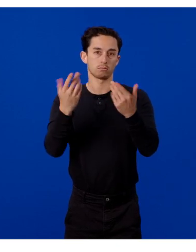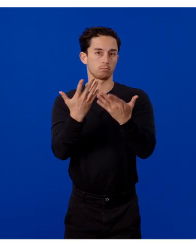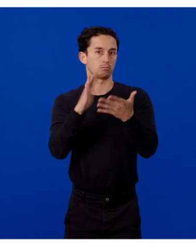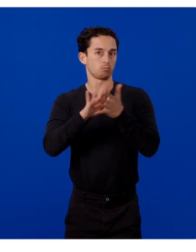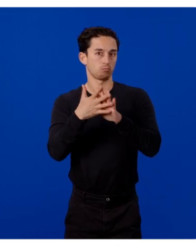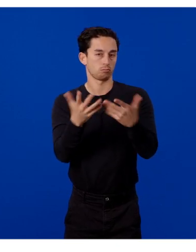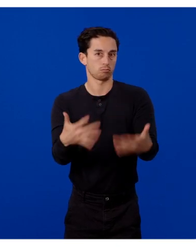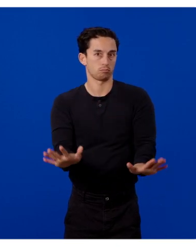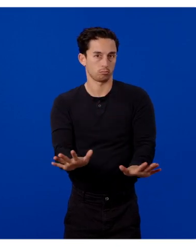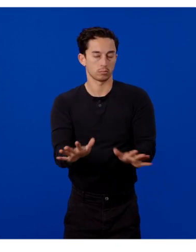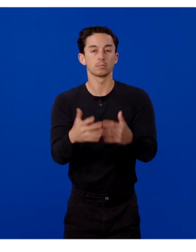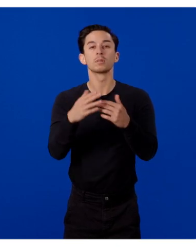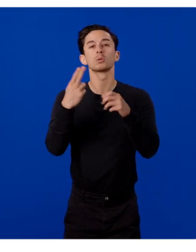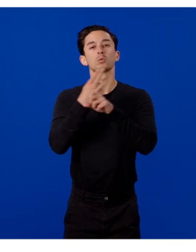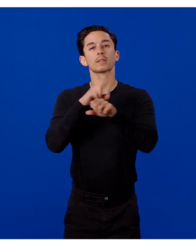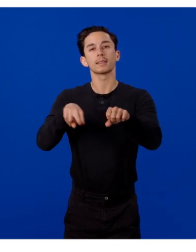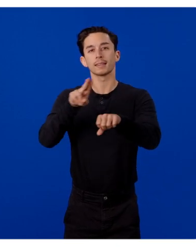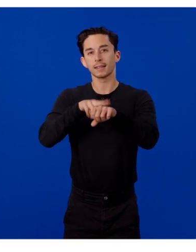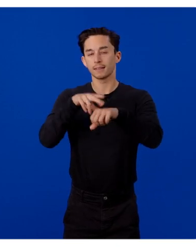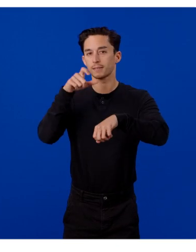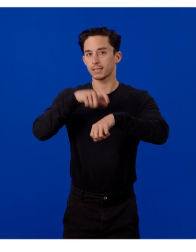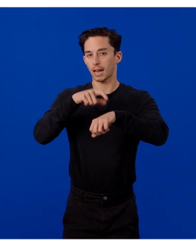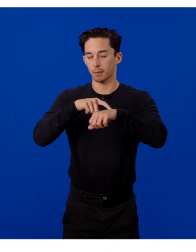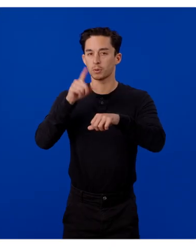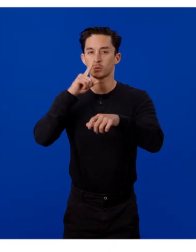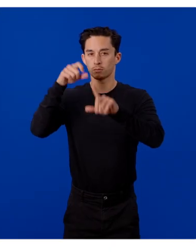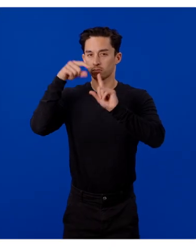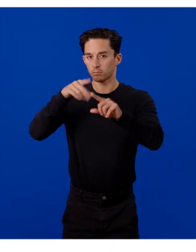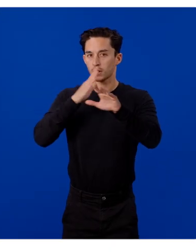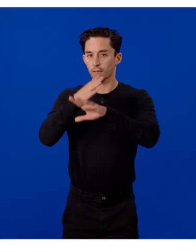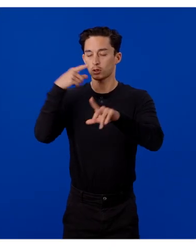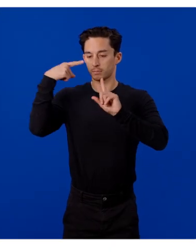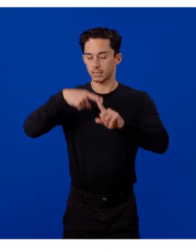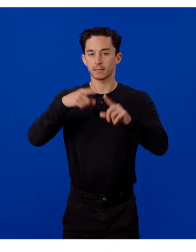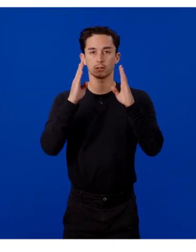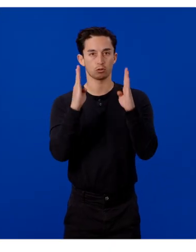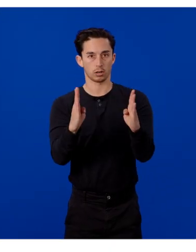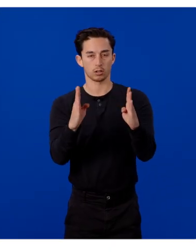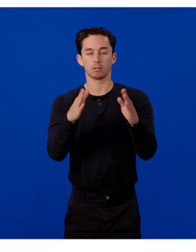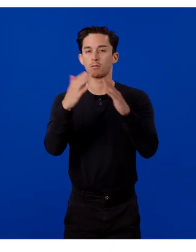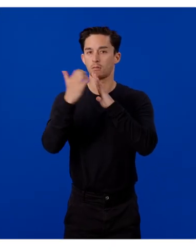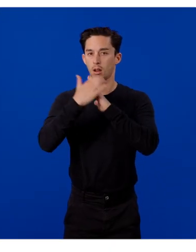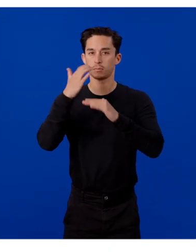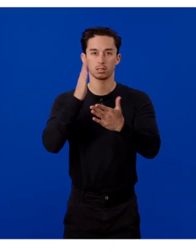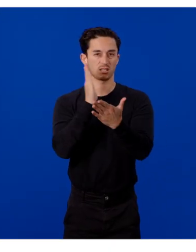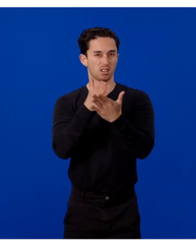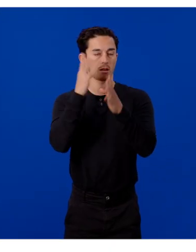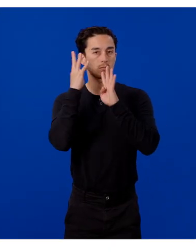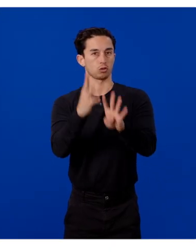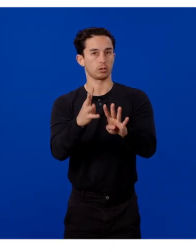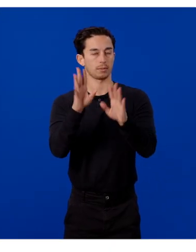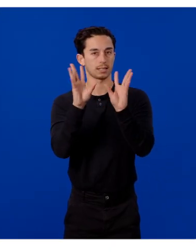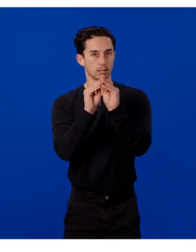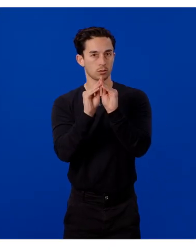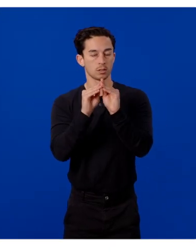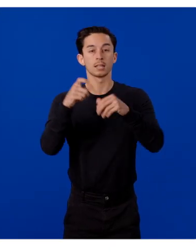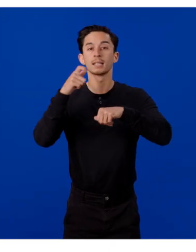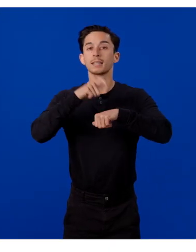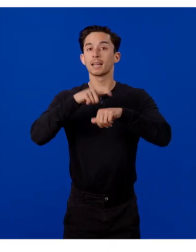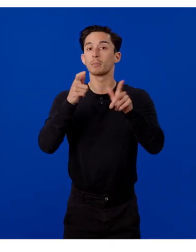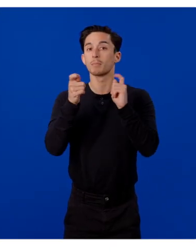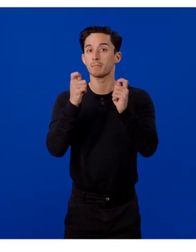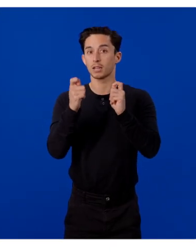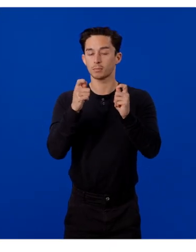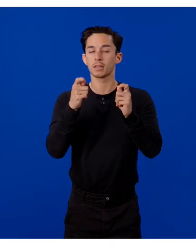implementation uses native timers that fire after the specific duration and directly stop the streaming session. The timer management is